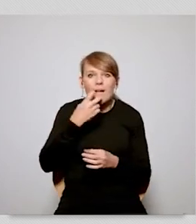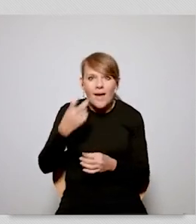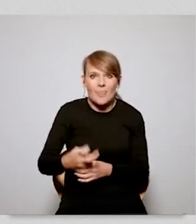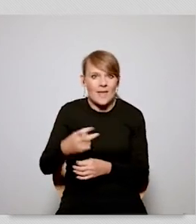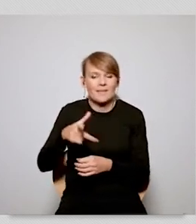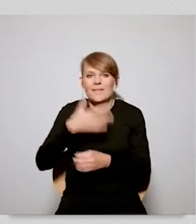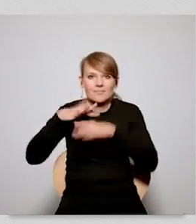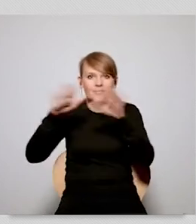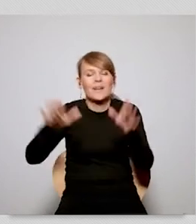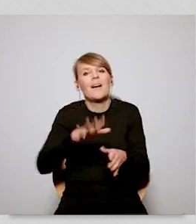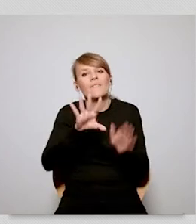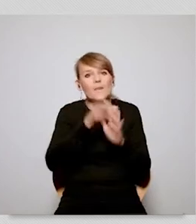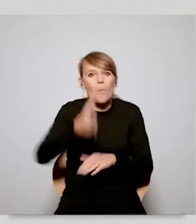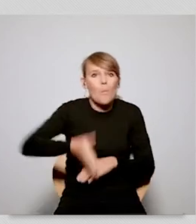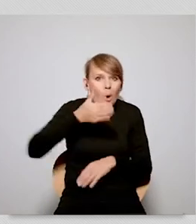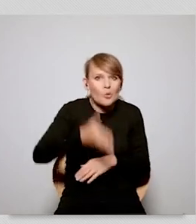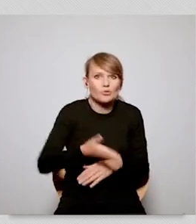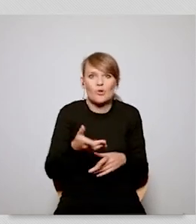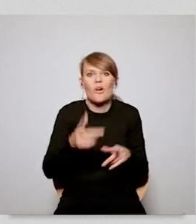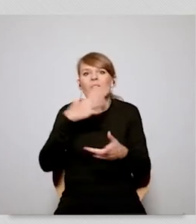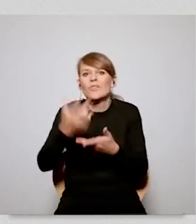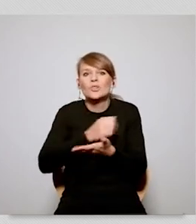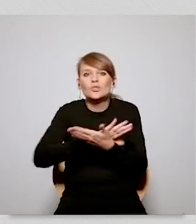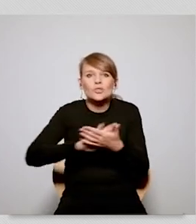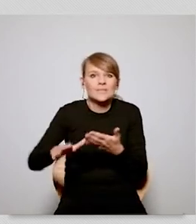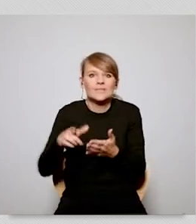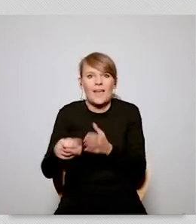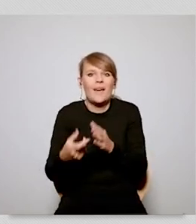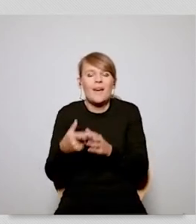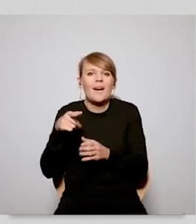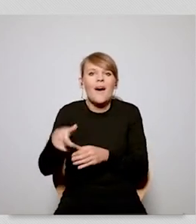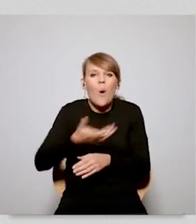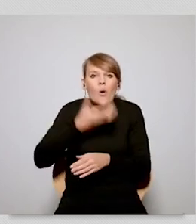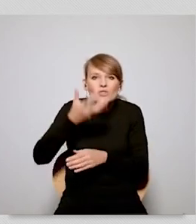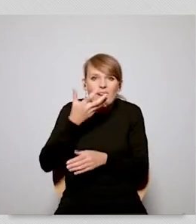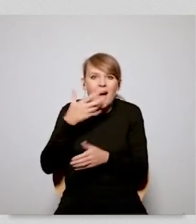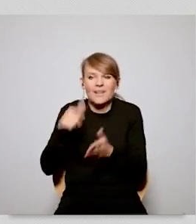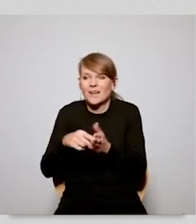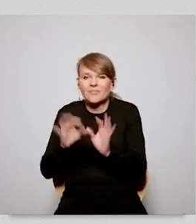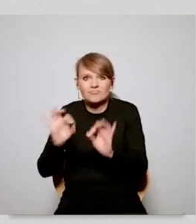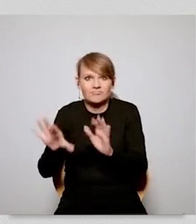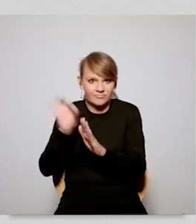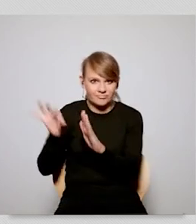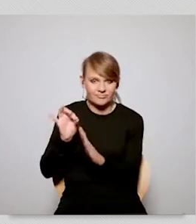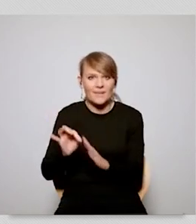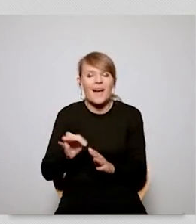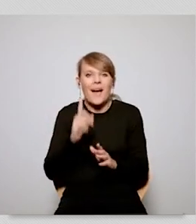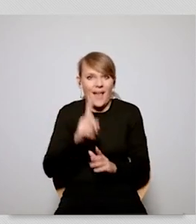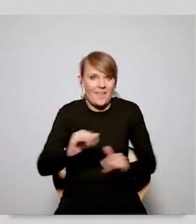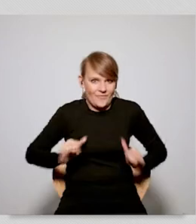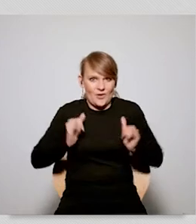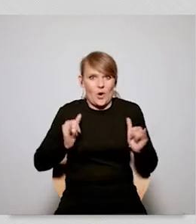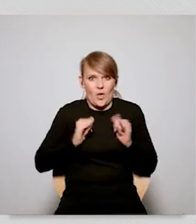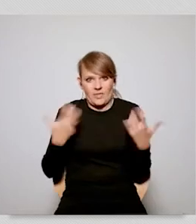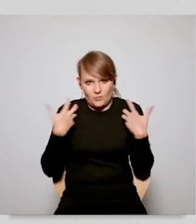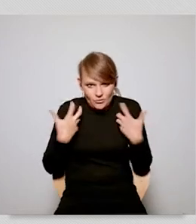electric vehicles it is about convincing them uh to use eco-friendly